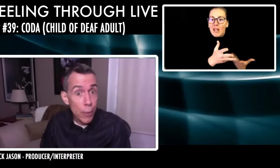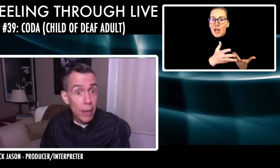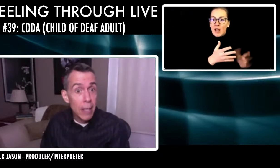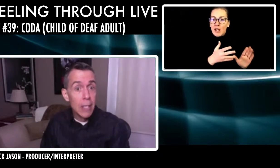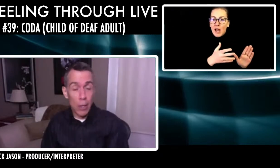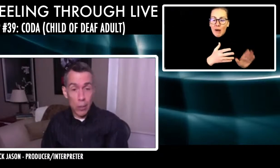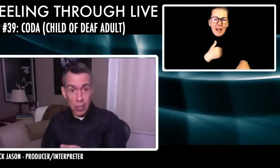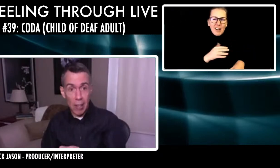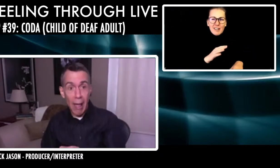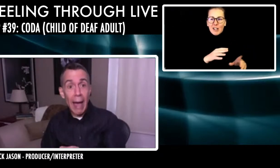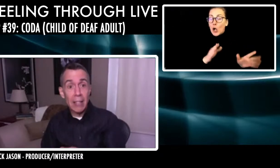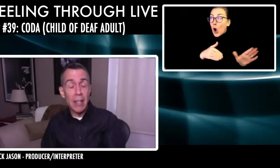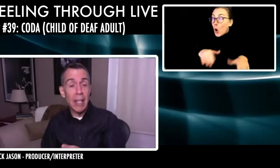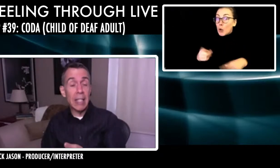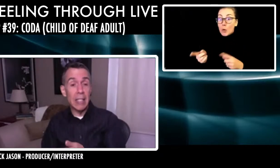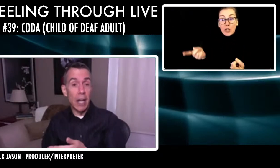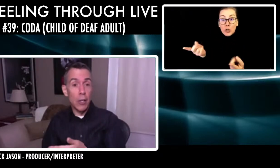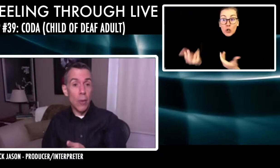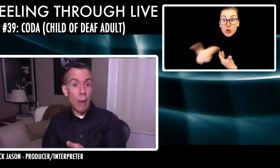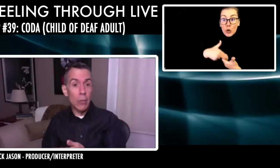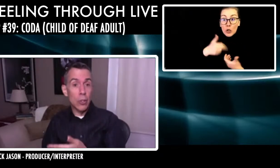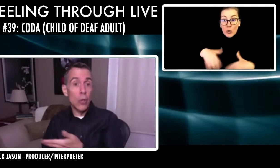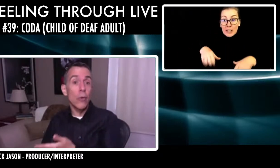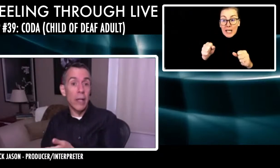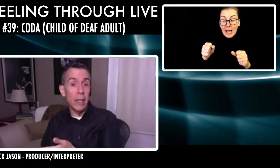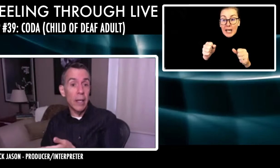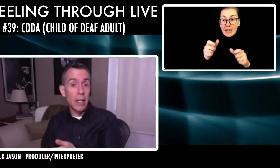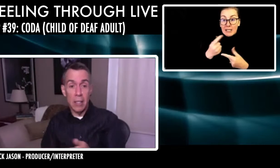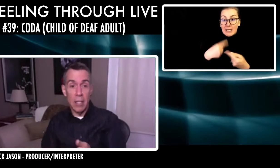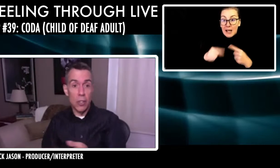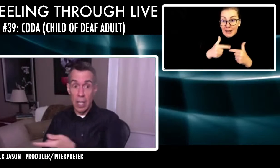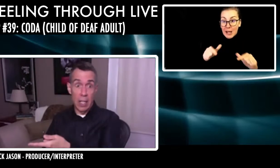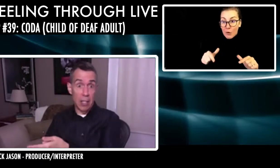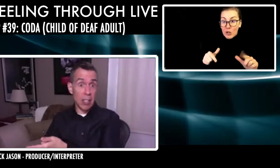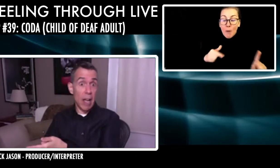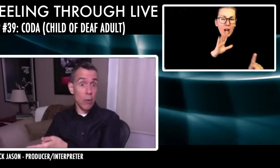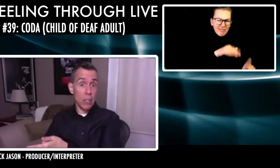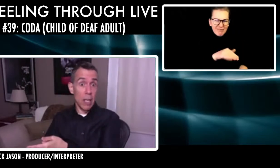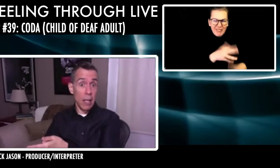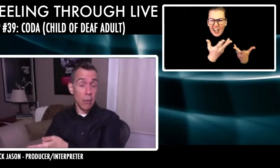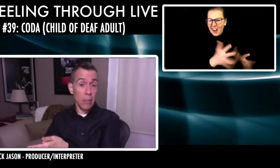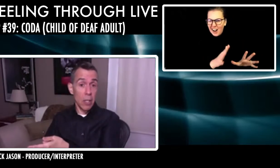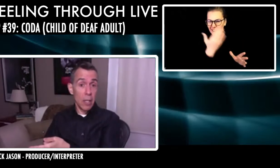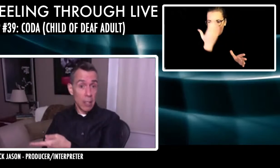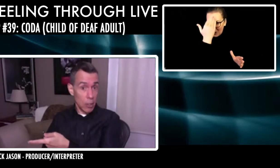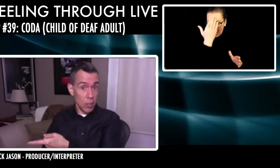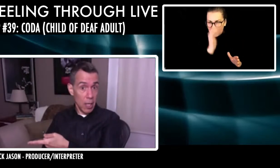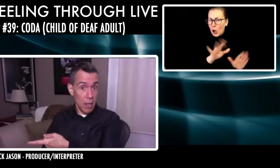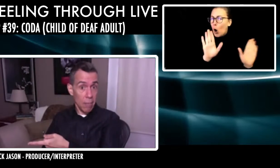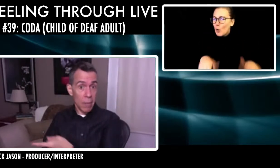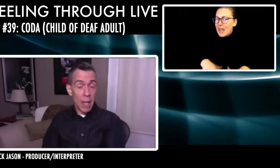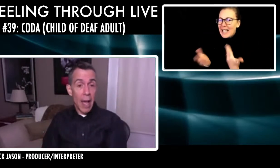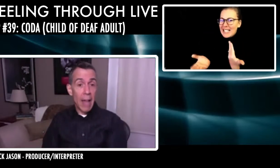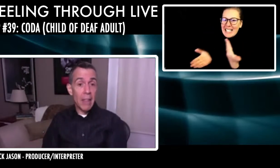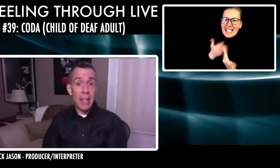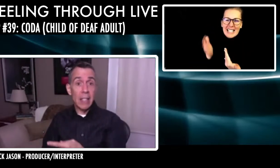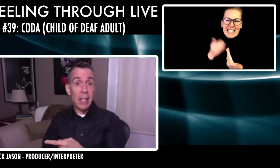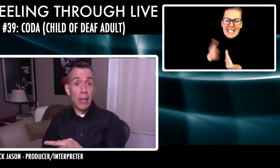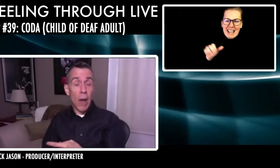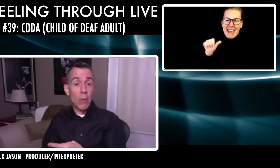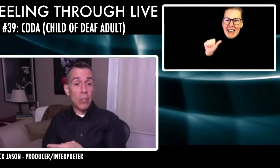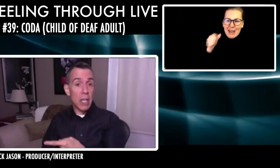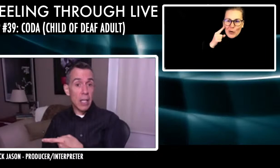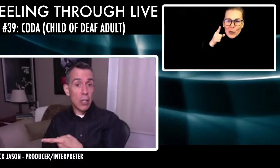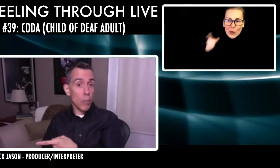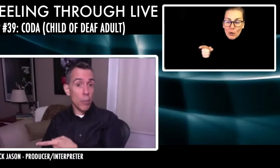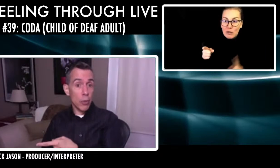for you. So I took the class. And the next thing I knew, I was tutoring because the teacher said, this guy knows sign language, use him. And then the next thing